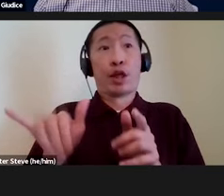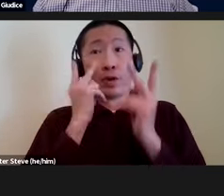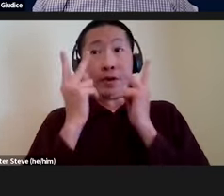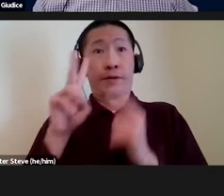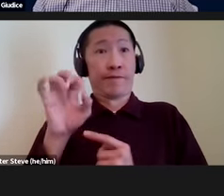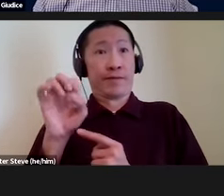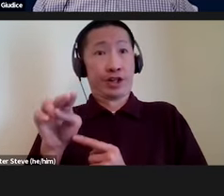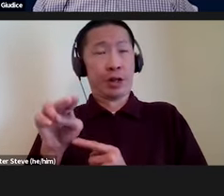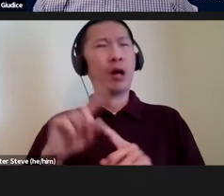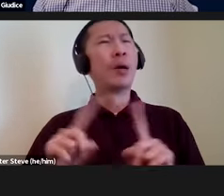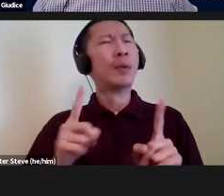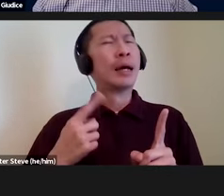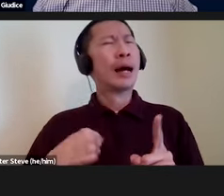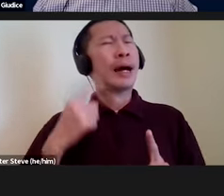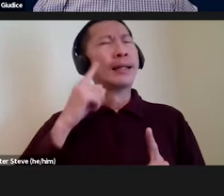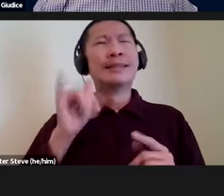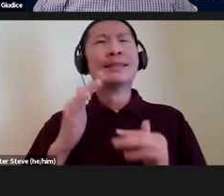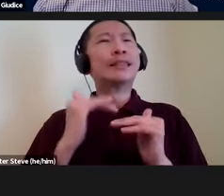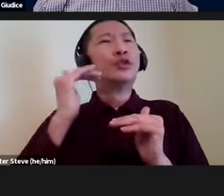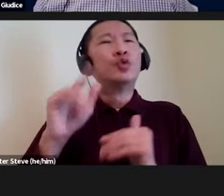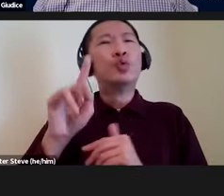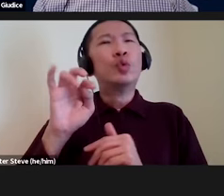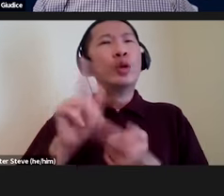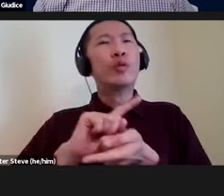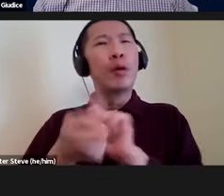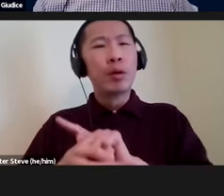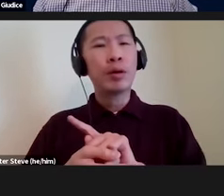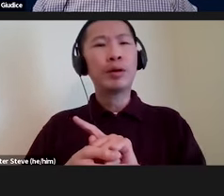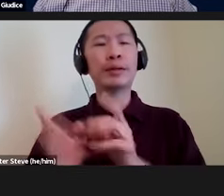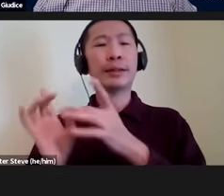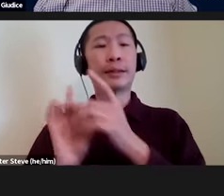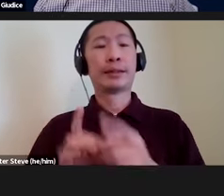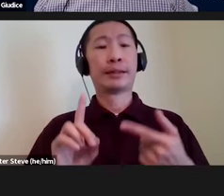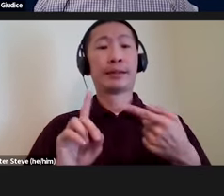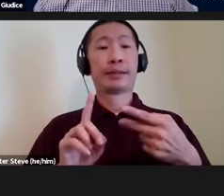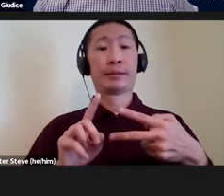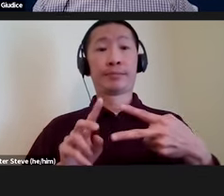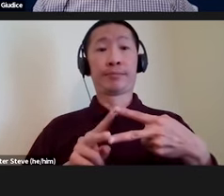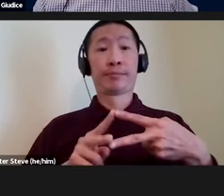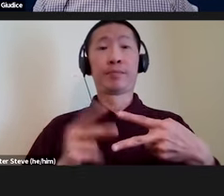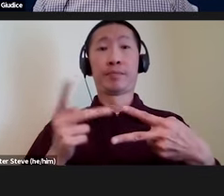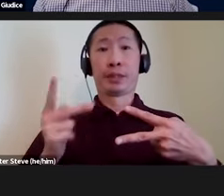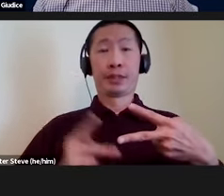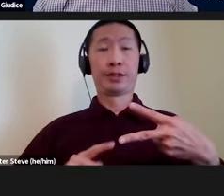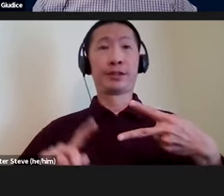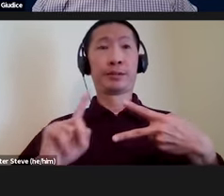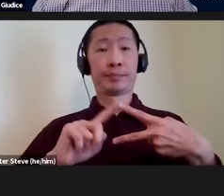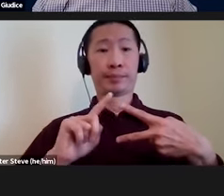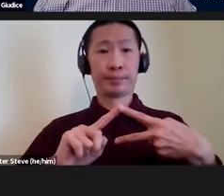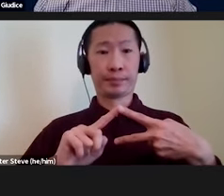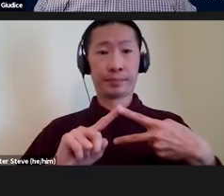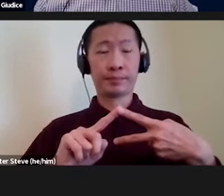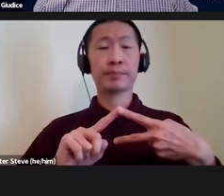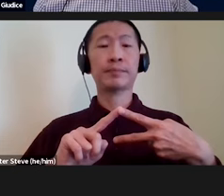the process, but I'd argue this is a little bit too literal. So, this leads us to my first two positions. All right,